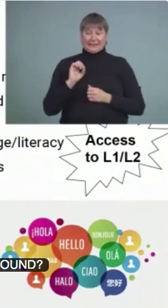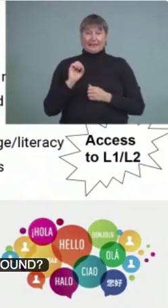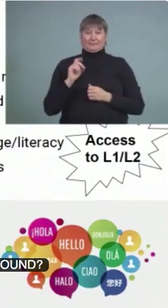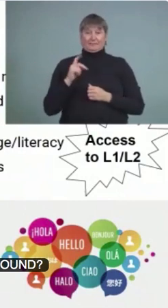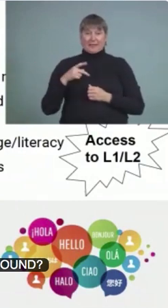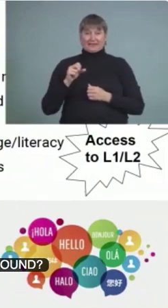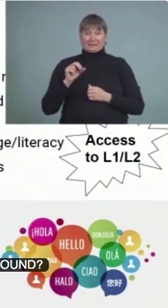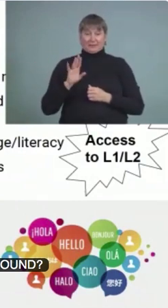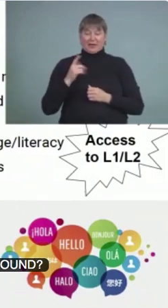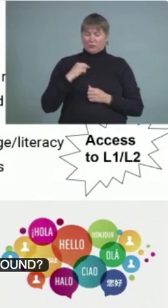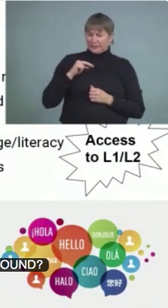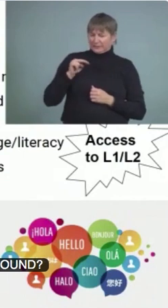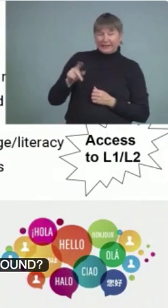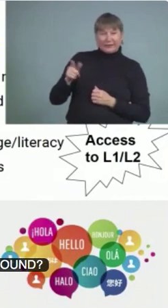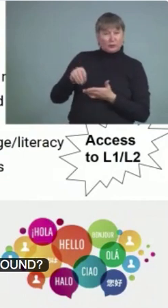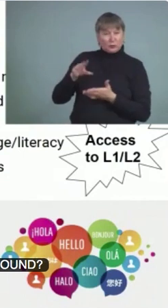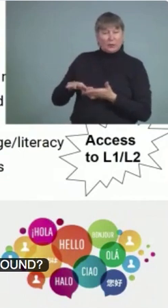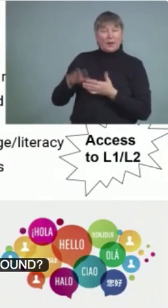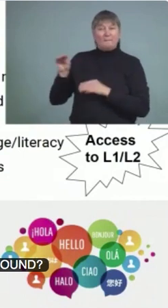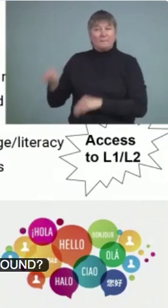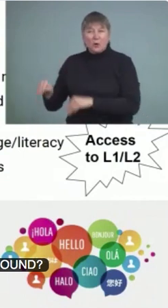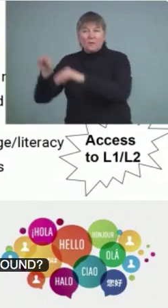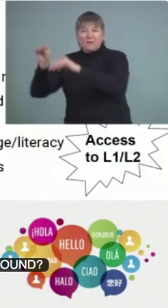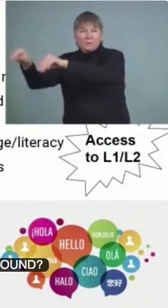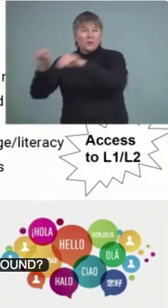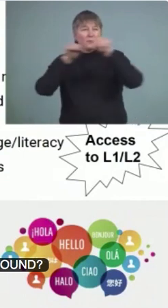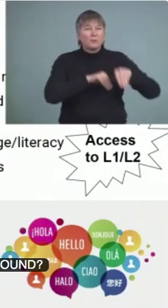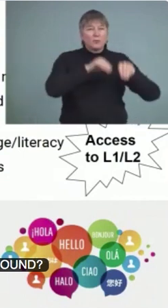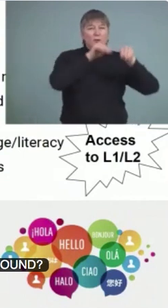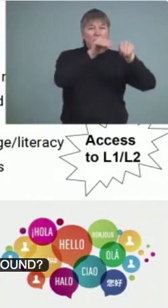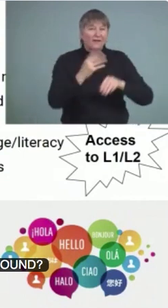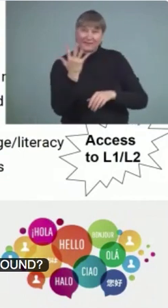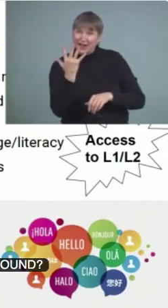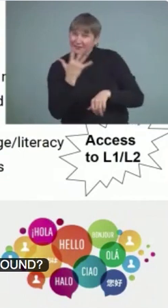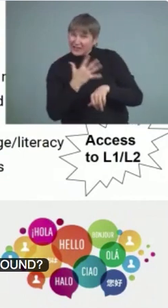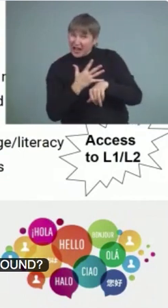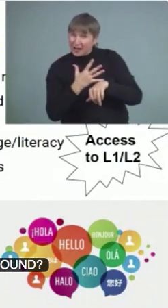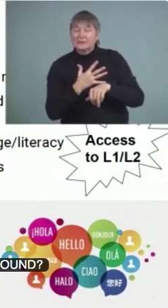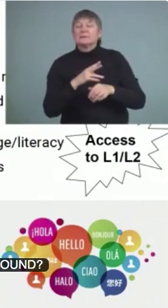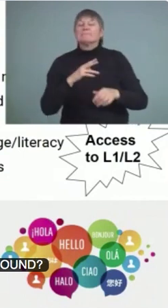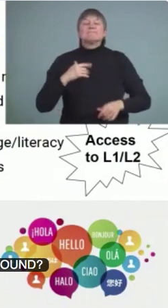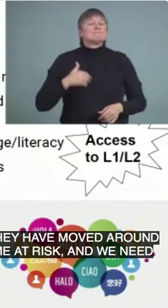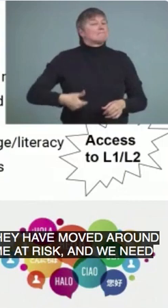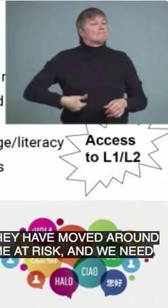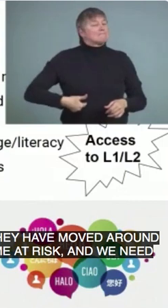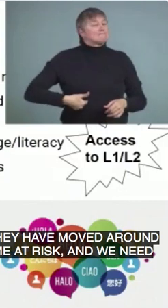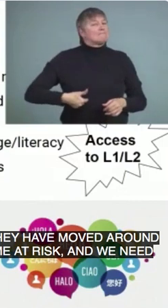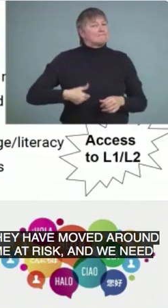that's when they really start to become at risk, and we need to support these students.